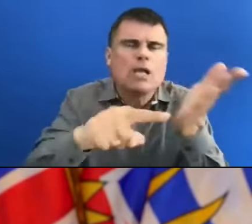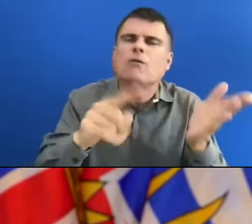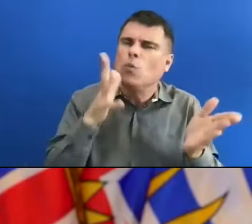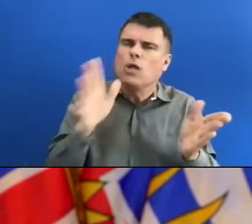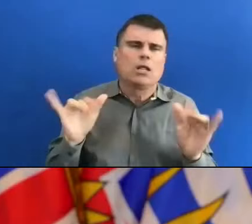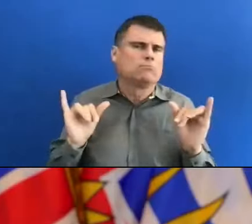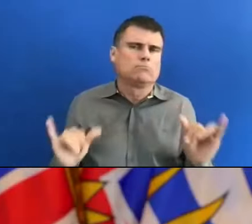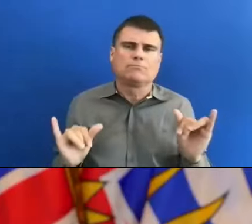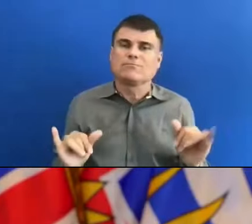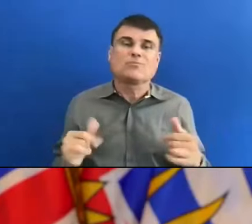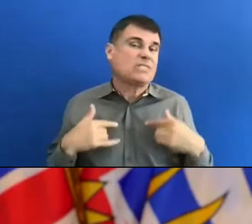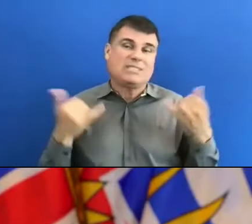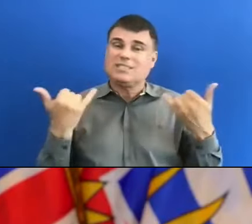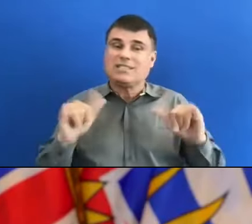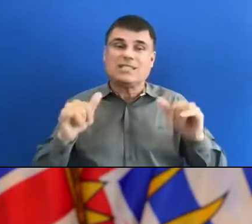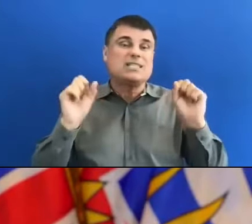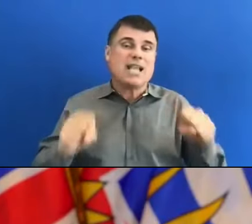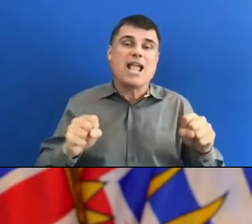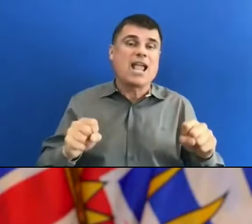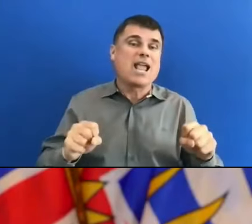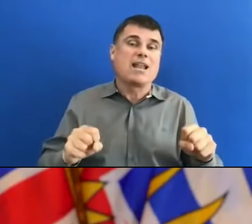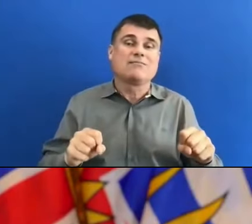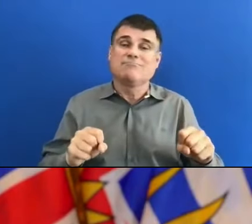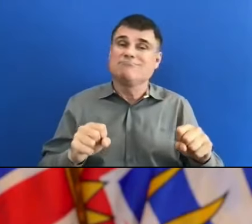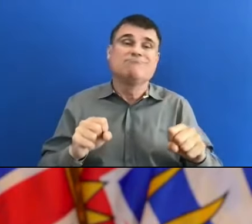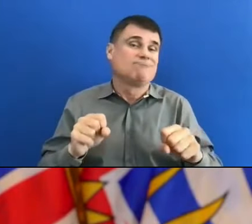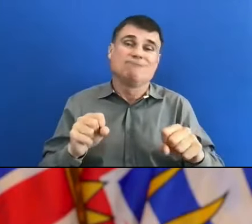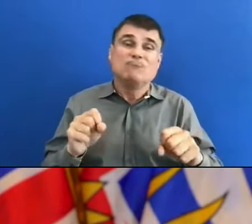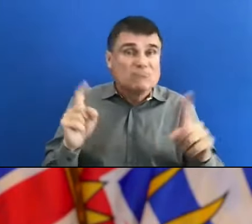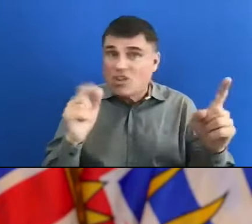through the orders under the emergency program act.